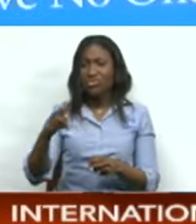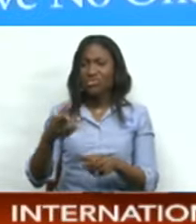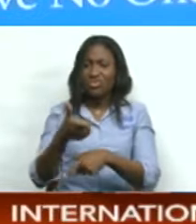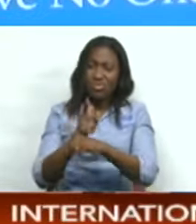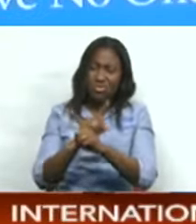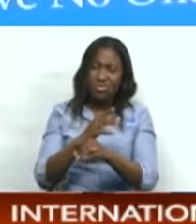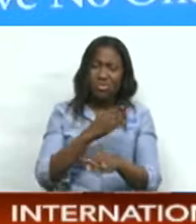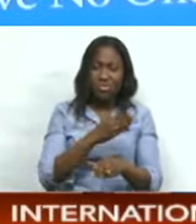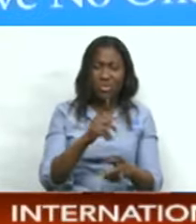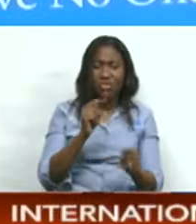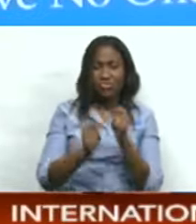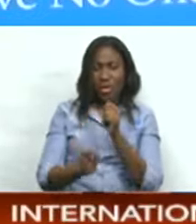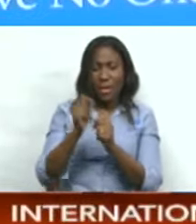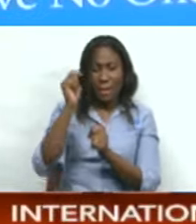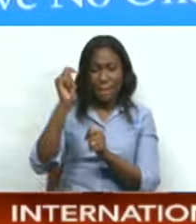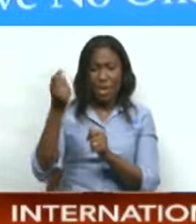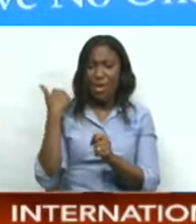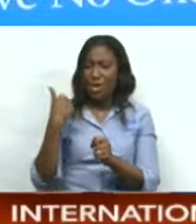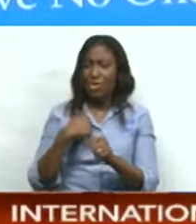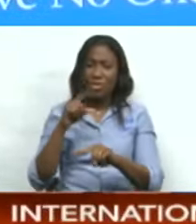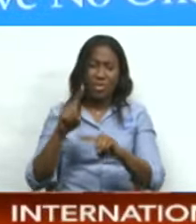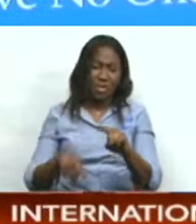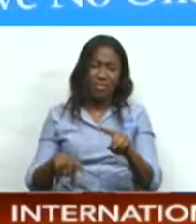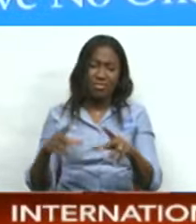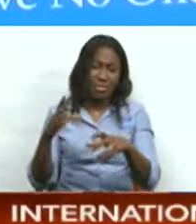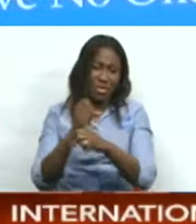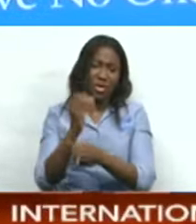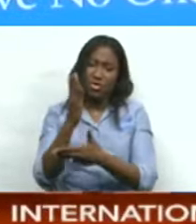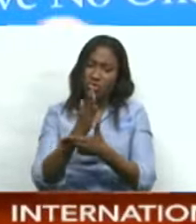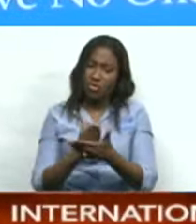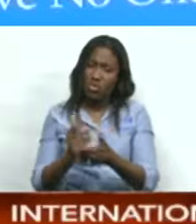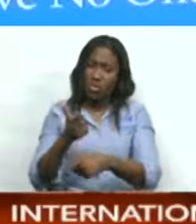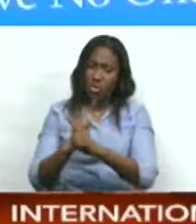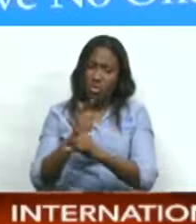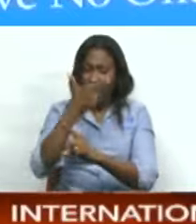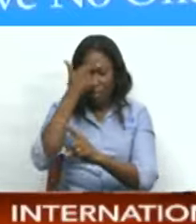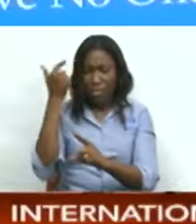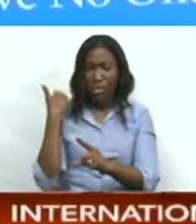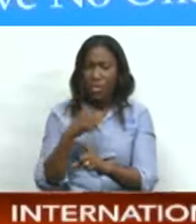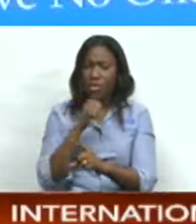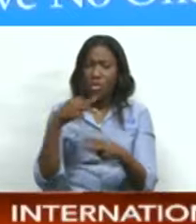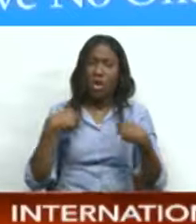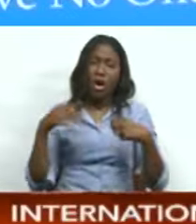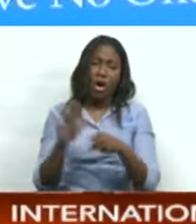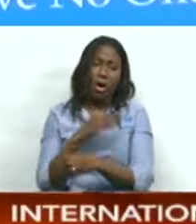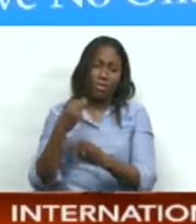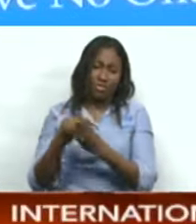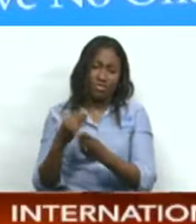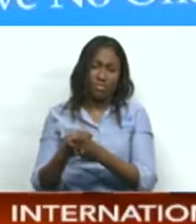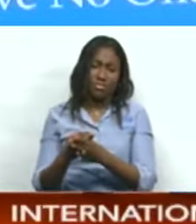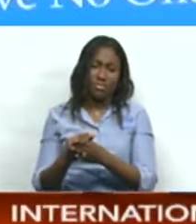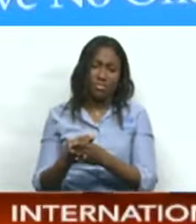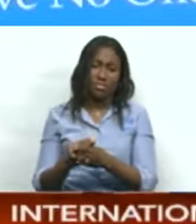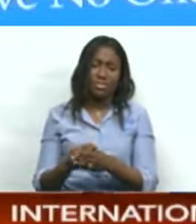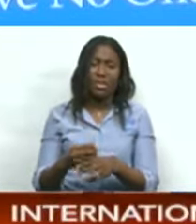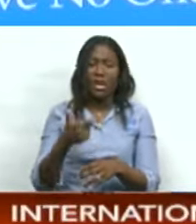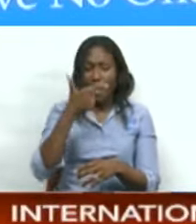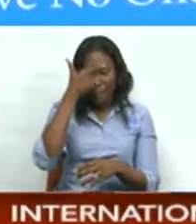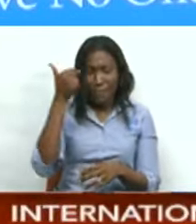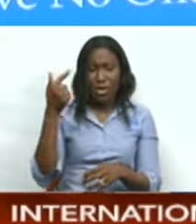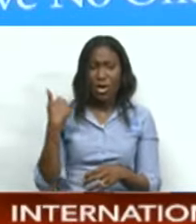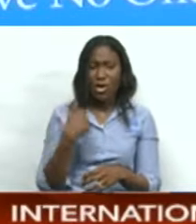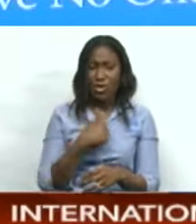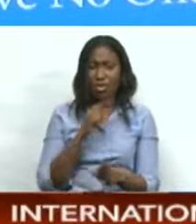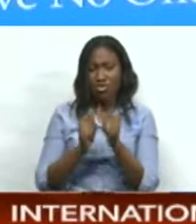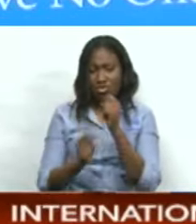Trinidad and Tobago is not eligible for a lot of ODA because of its income status. So, you are rich enough to be able to cope with